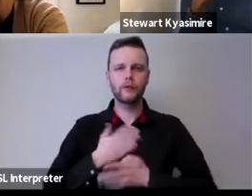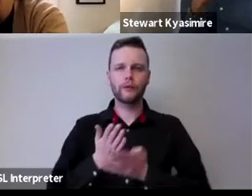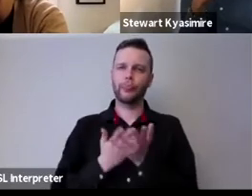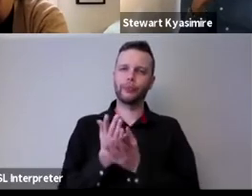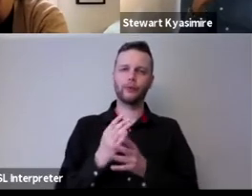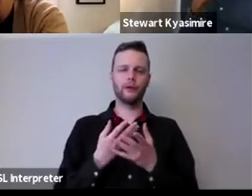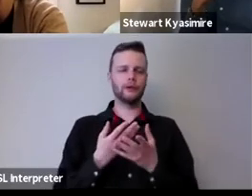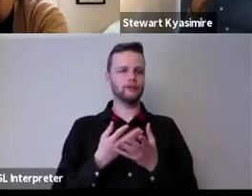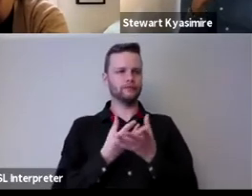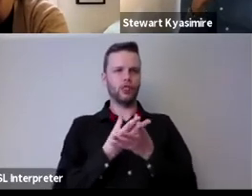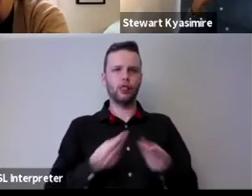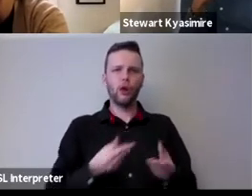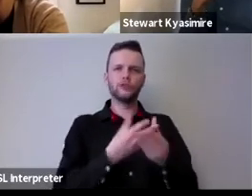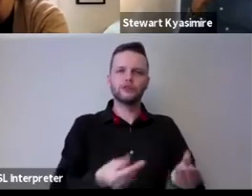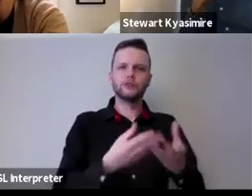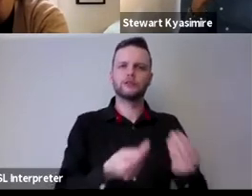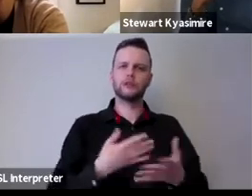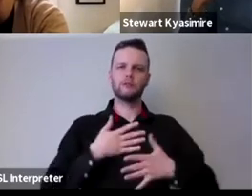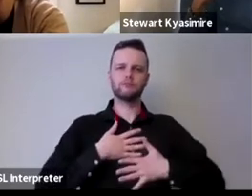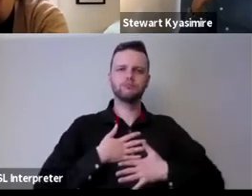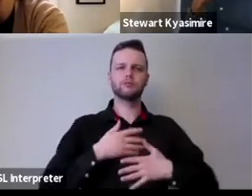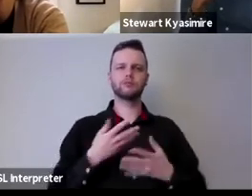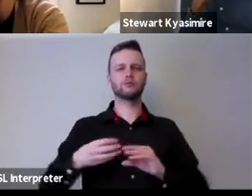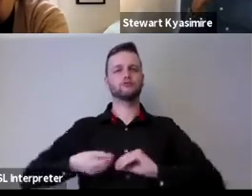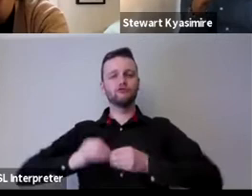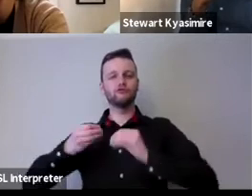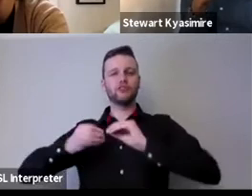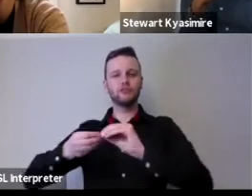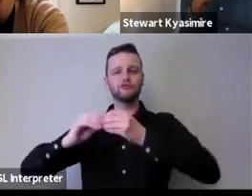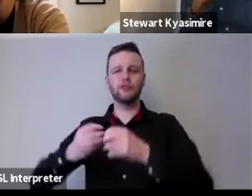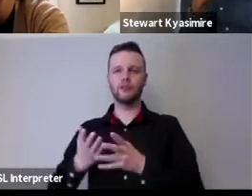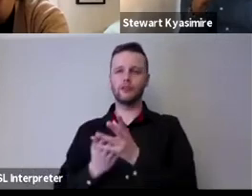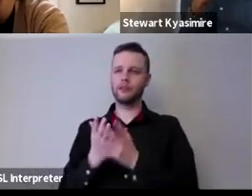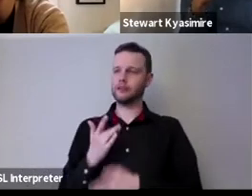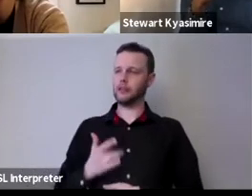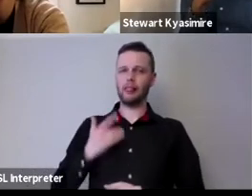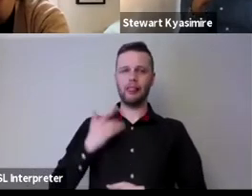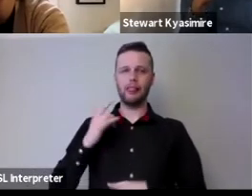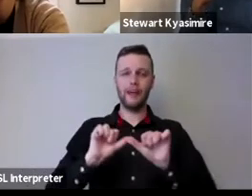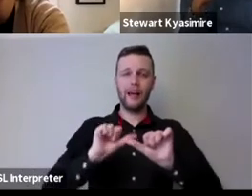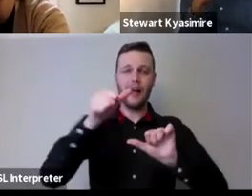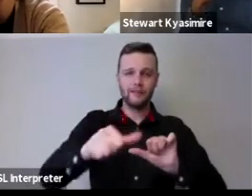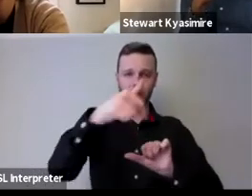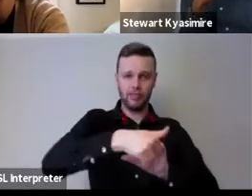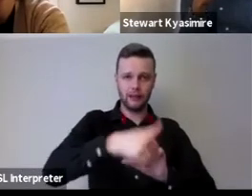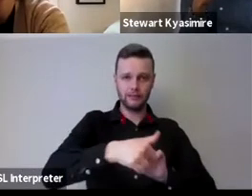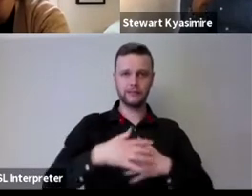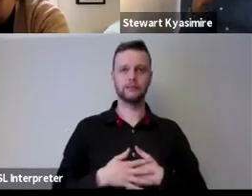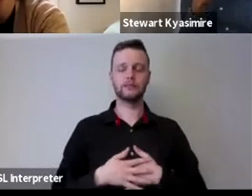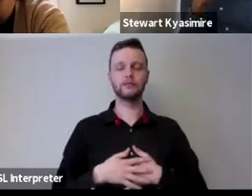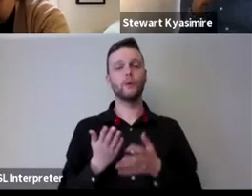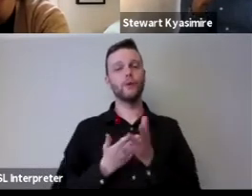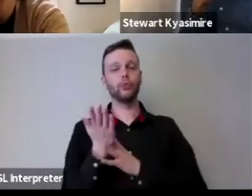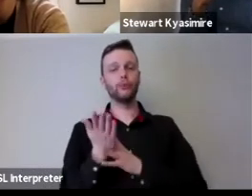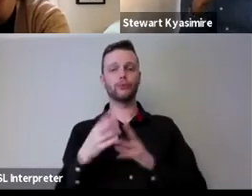loss uh just by just creating showing that there is a life after and that we can create so already the act of creating